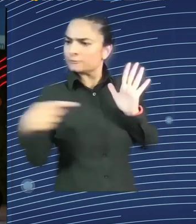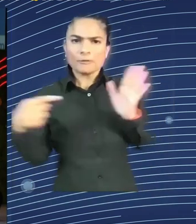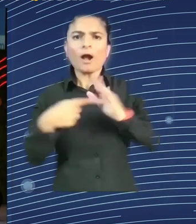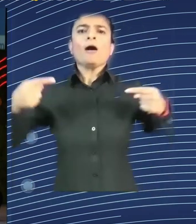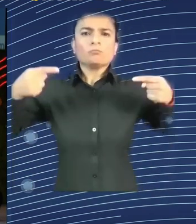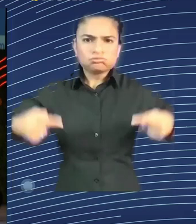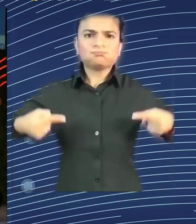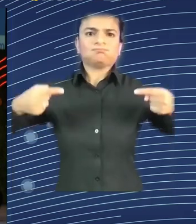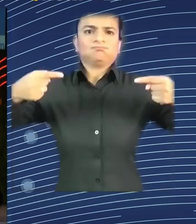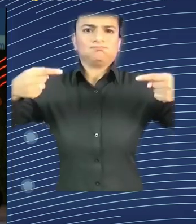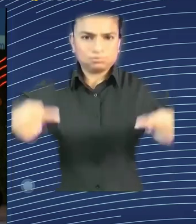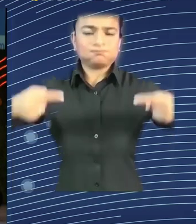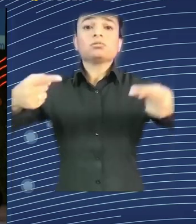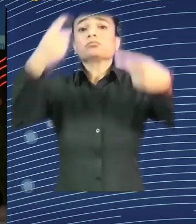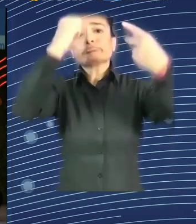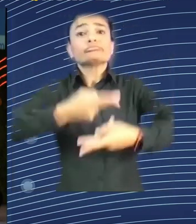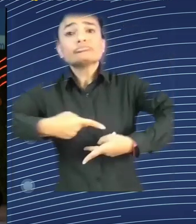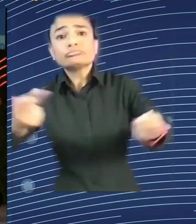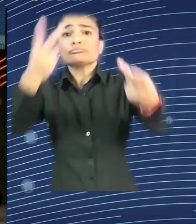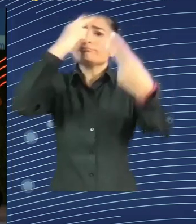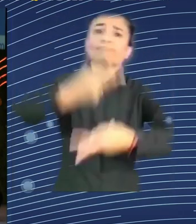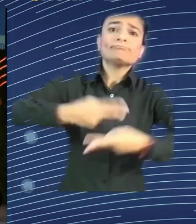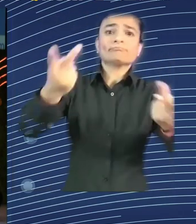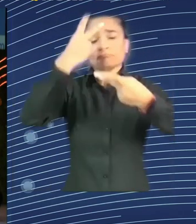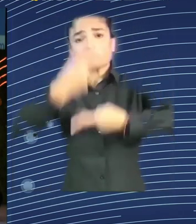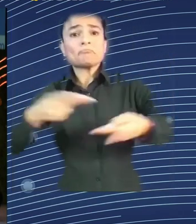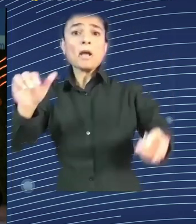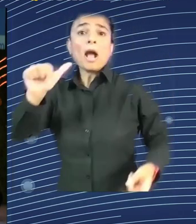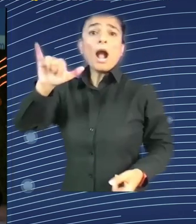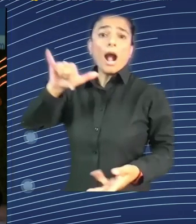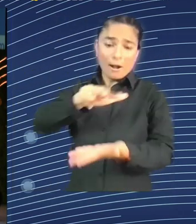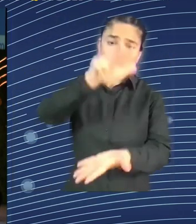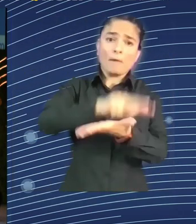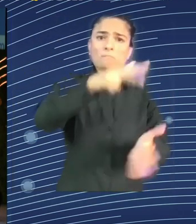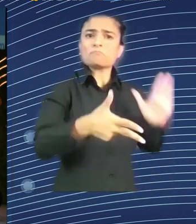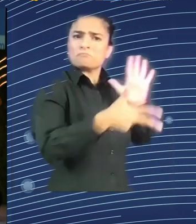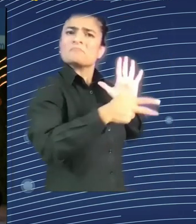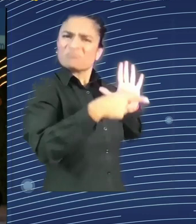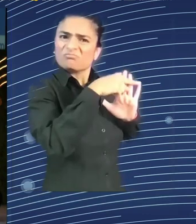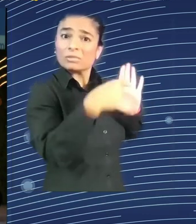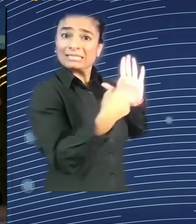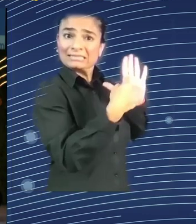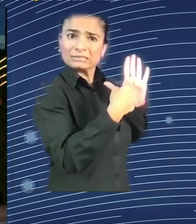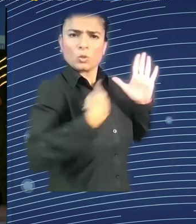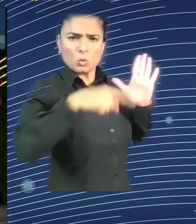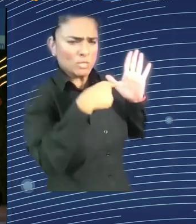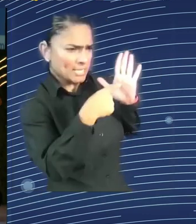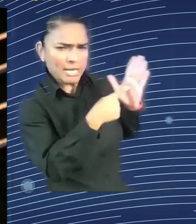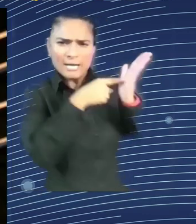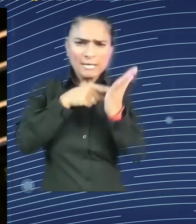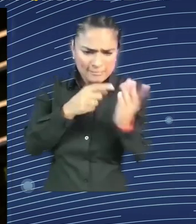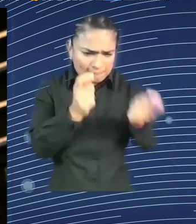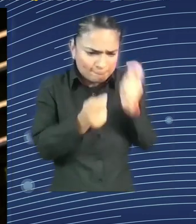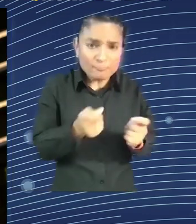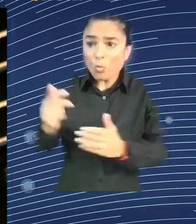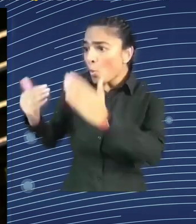society, the AI Act is still up to speed. The AI Act is still making sure that we